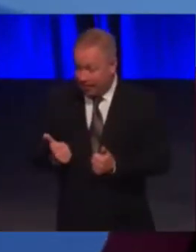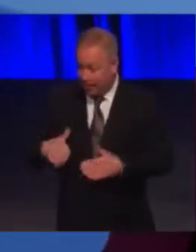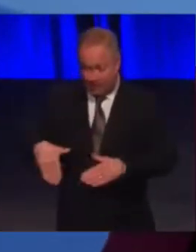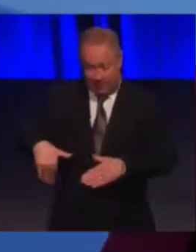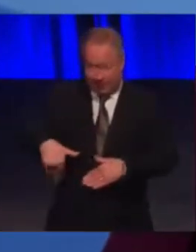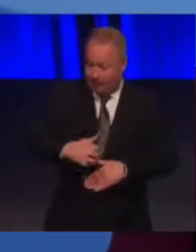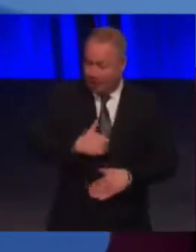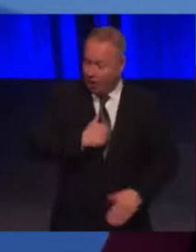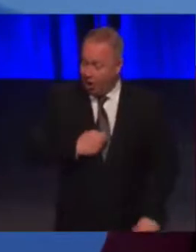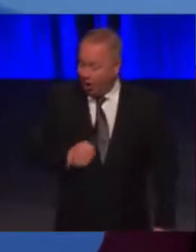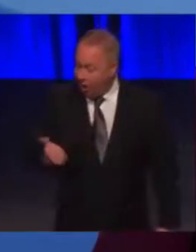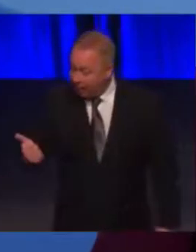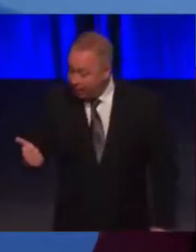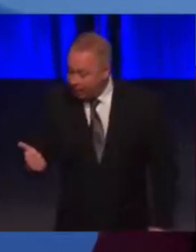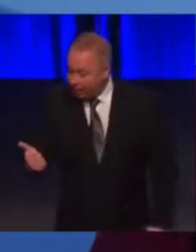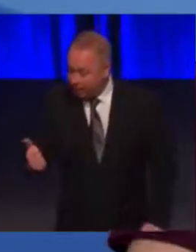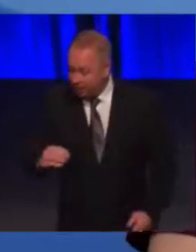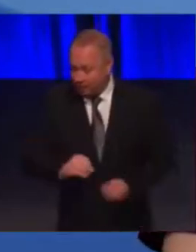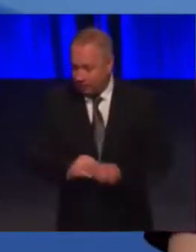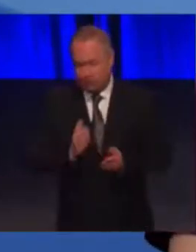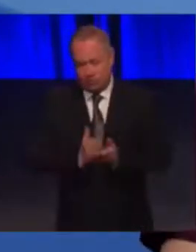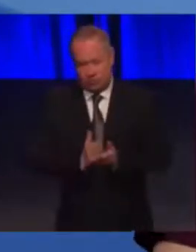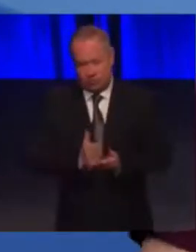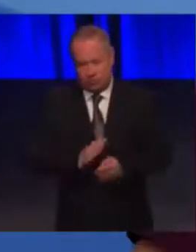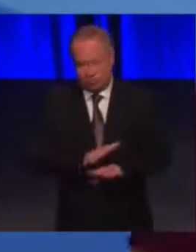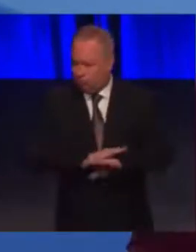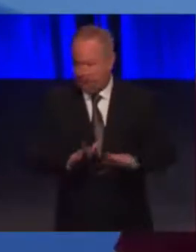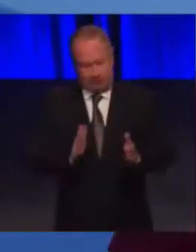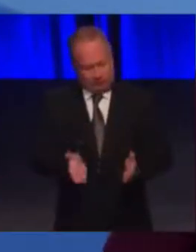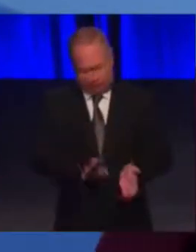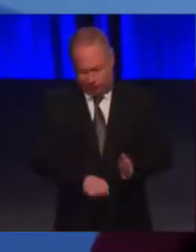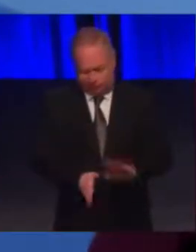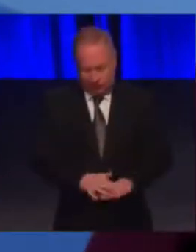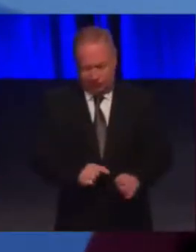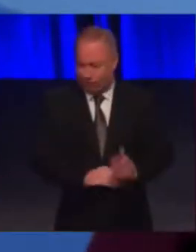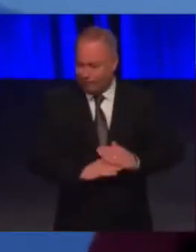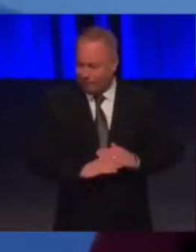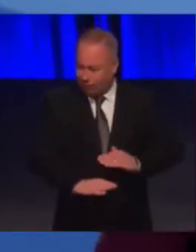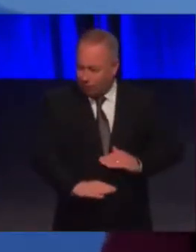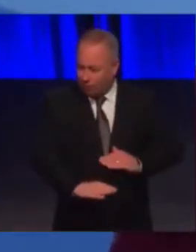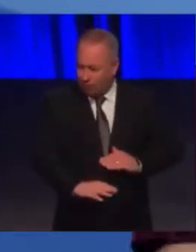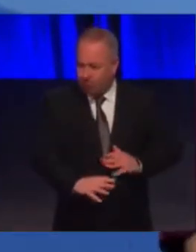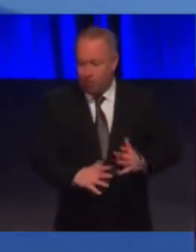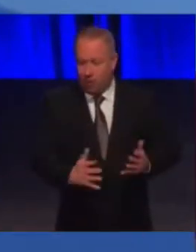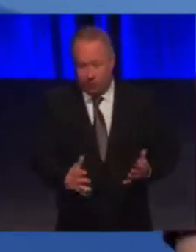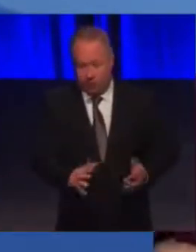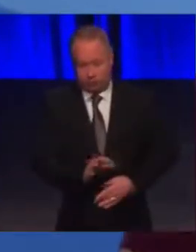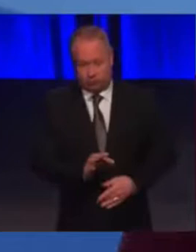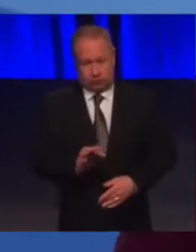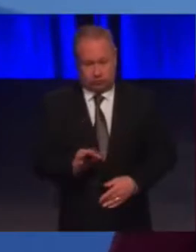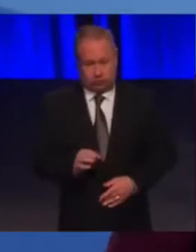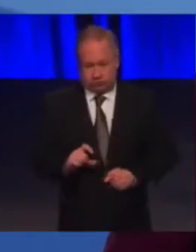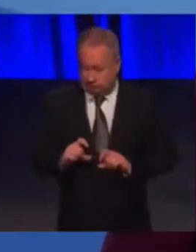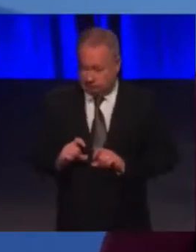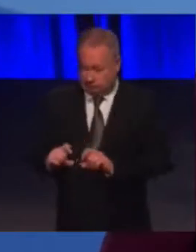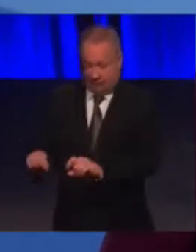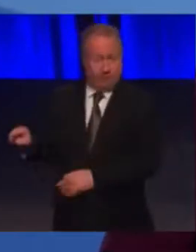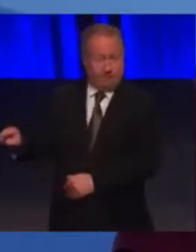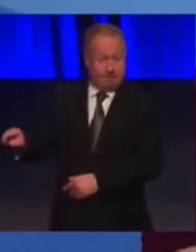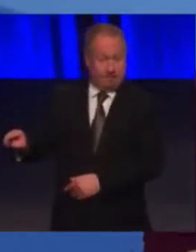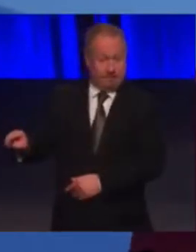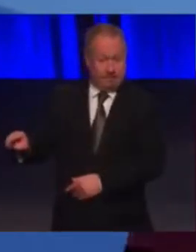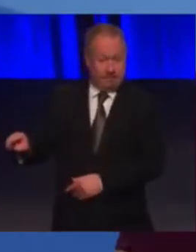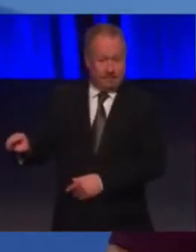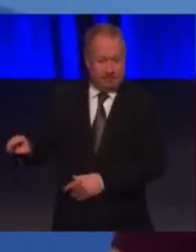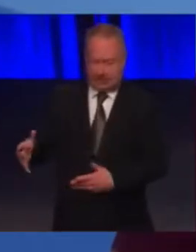early to make sure that we don't change Rory on our toilet floor, or staying for his welfare and